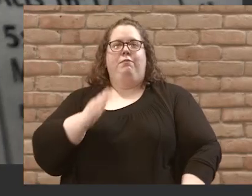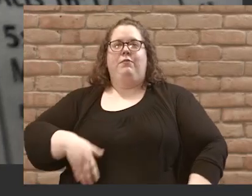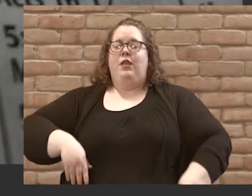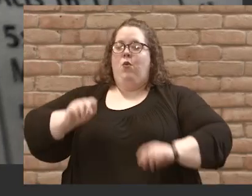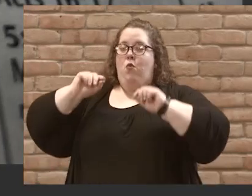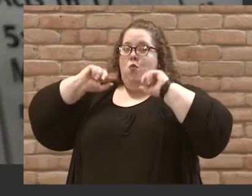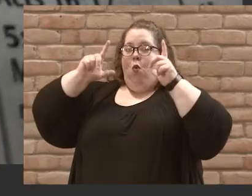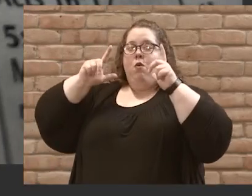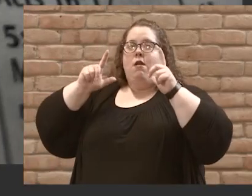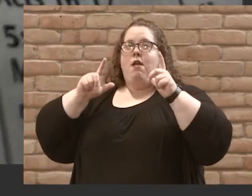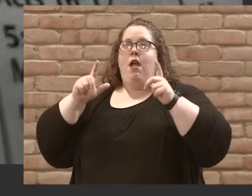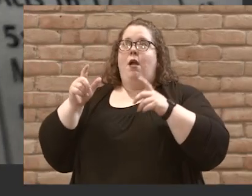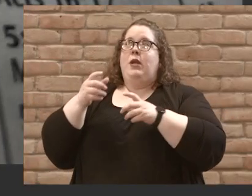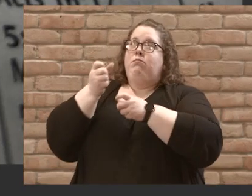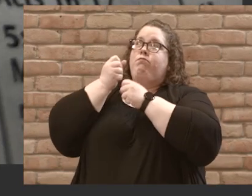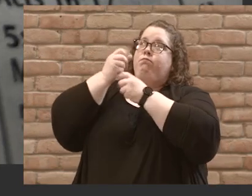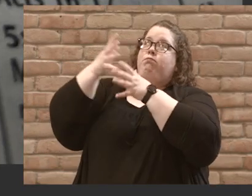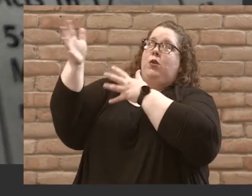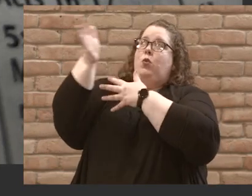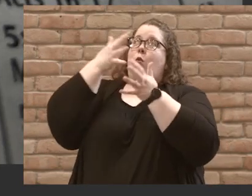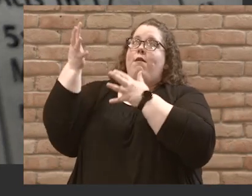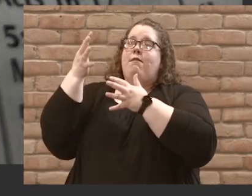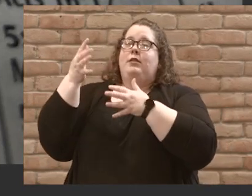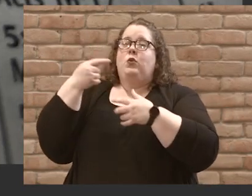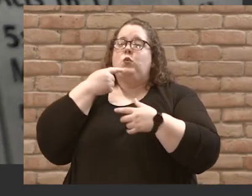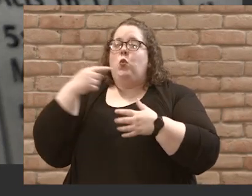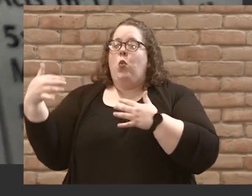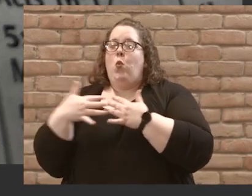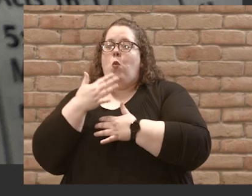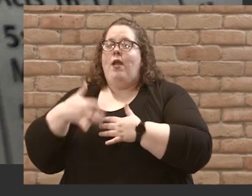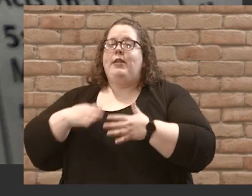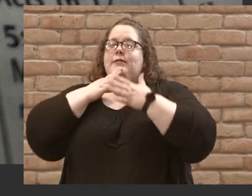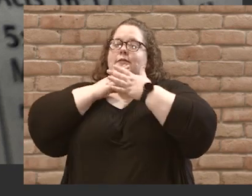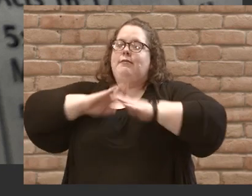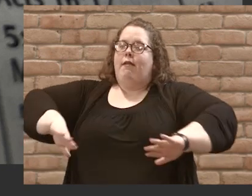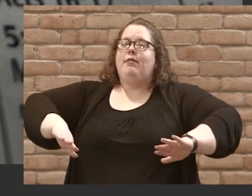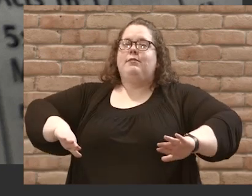he rebuked the wind, and he said to the waves, silence,